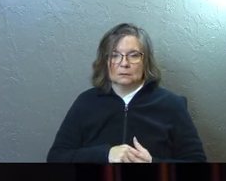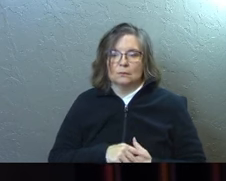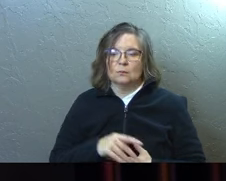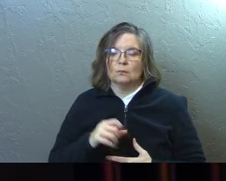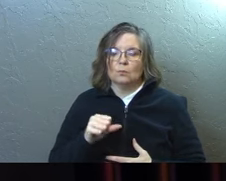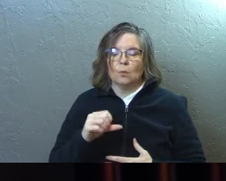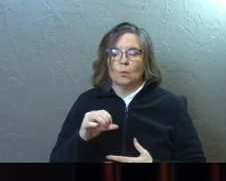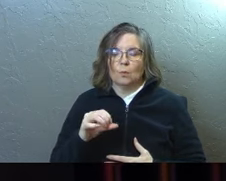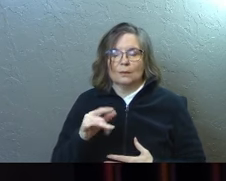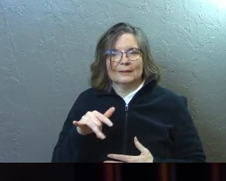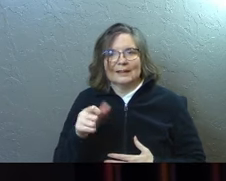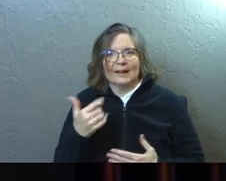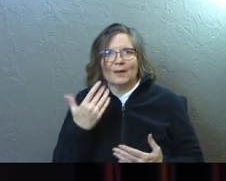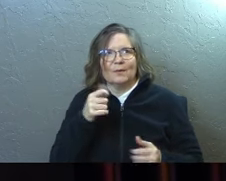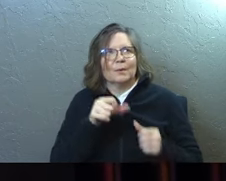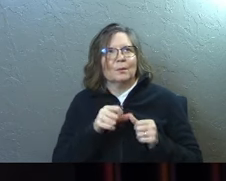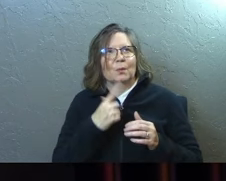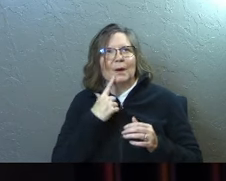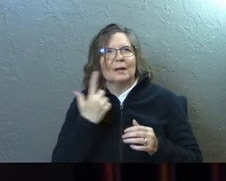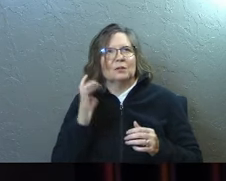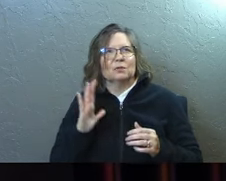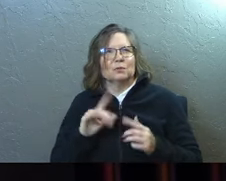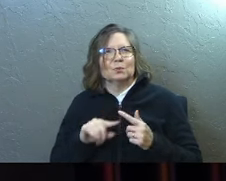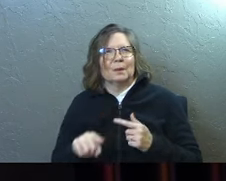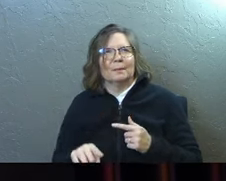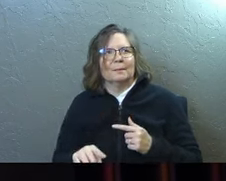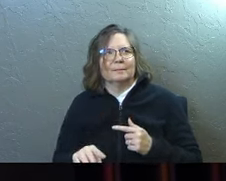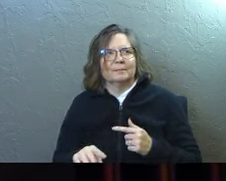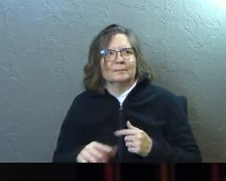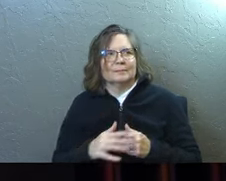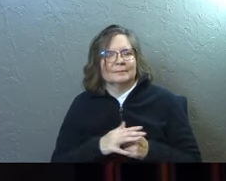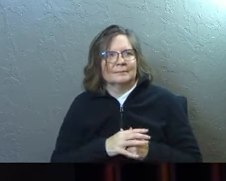And so, yeah, I don't even remember what I used to do to him.